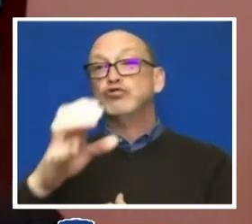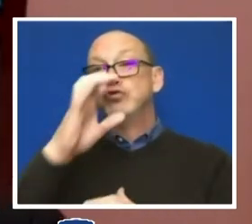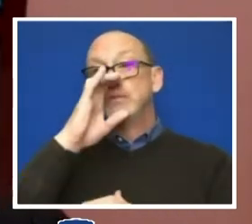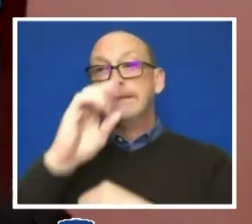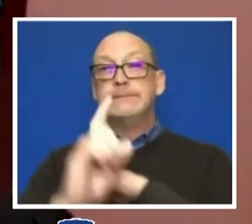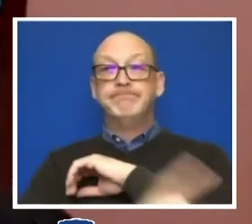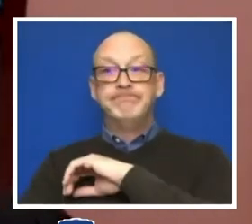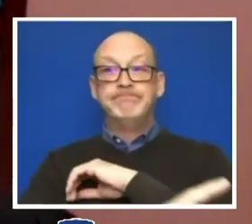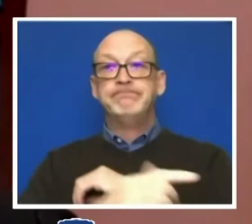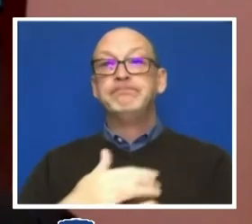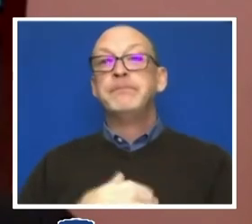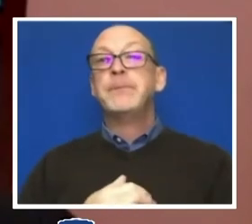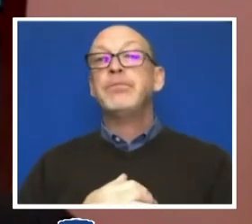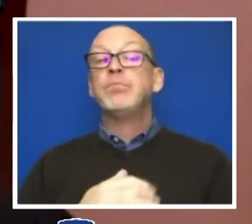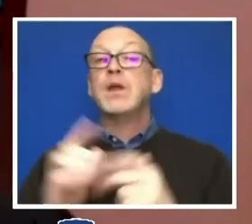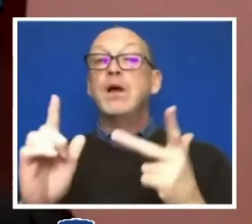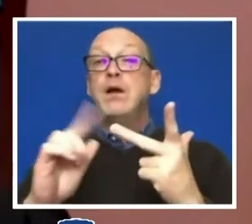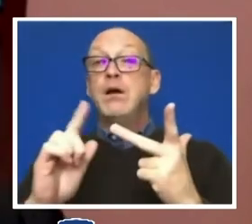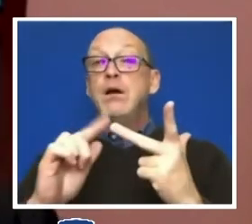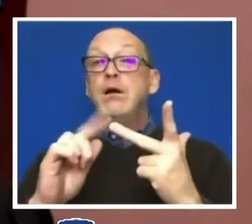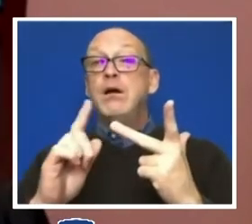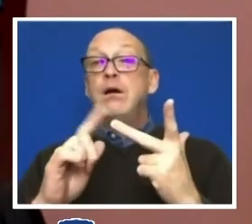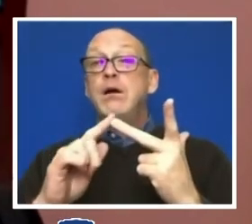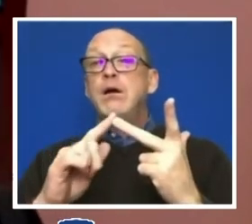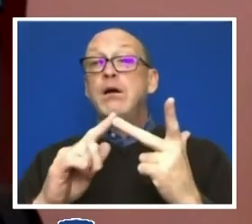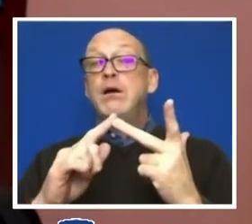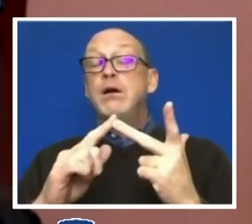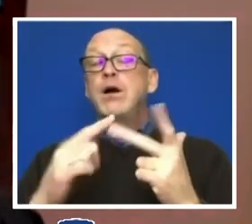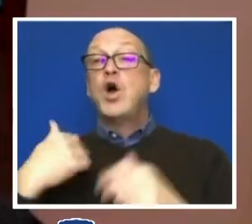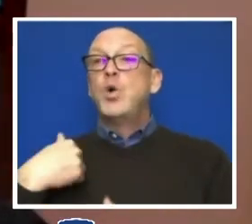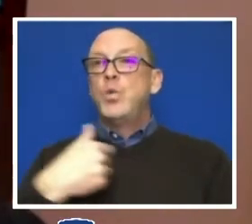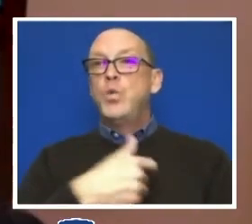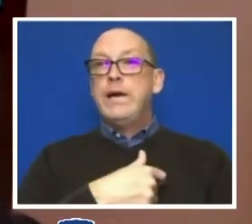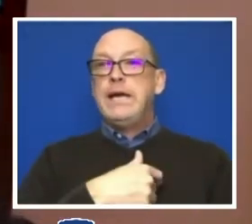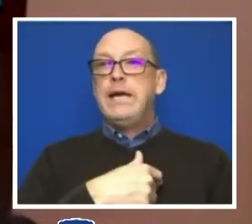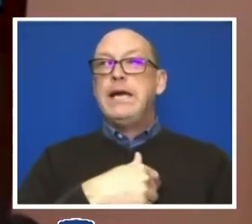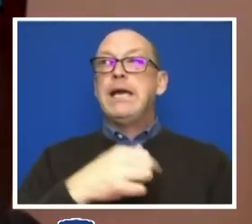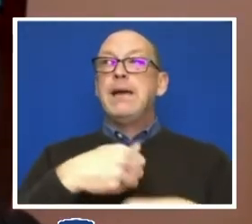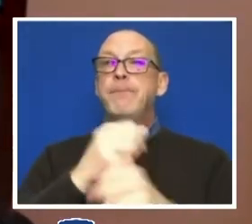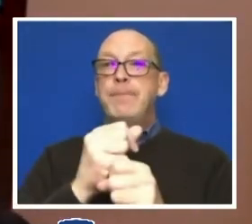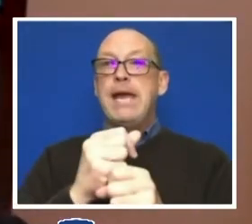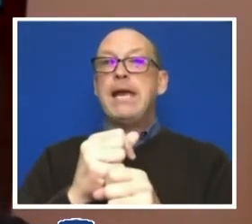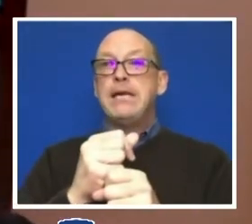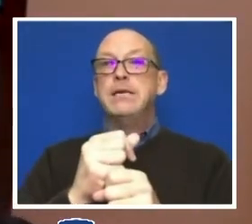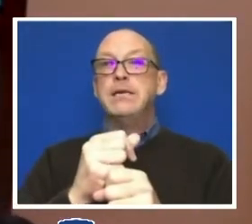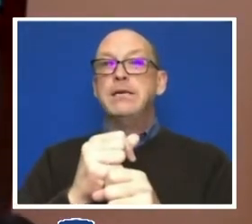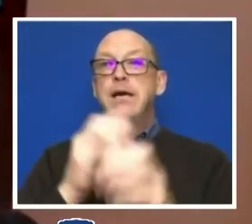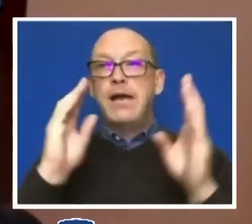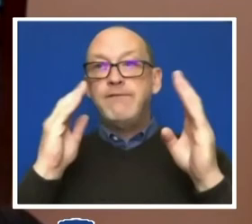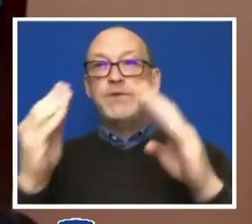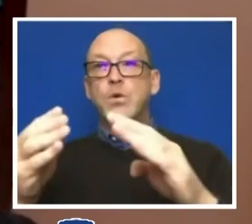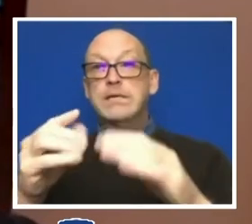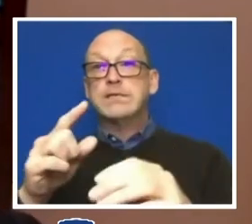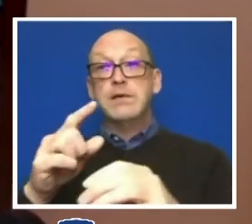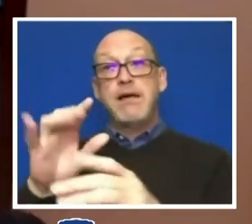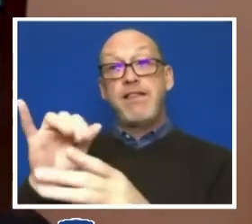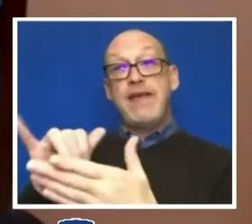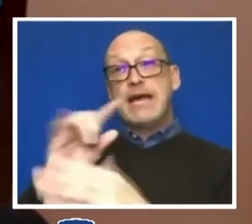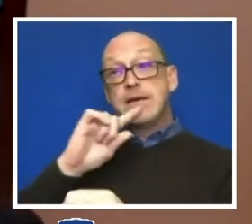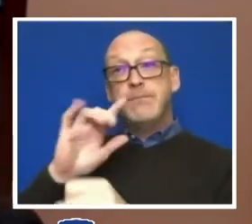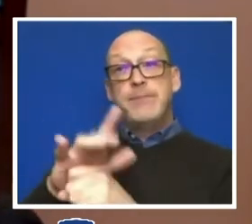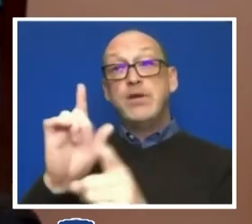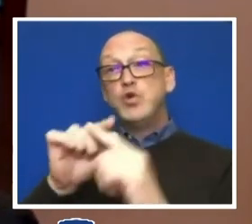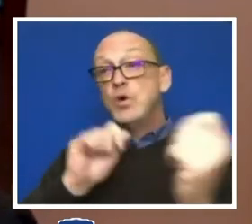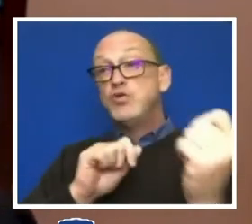And then finally, we made as a centerpiece a commitment to address